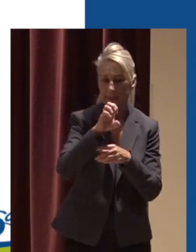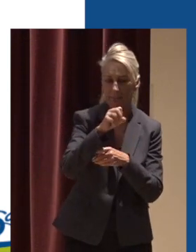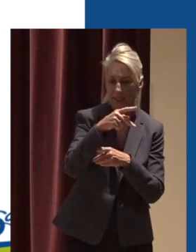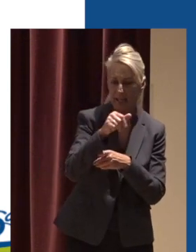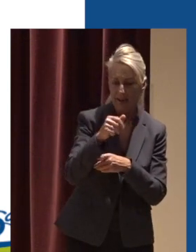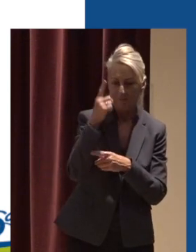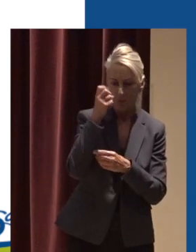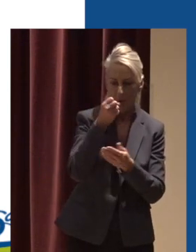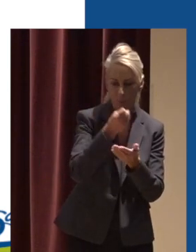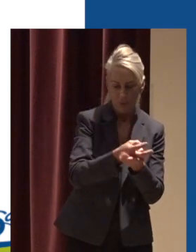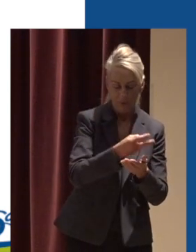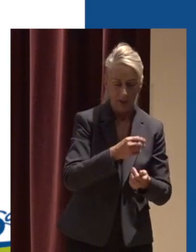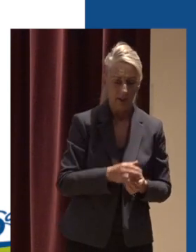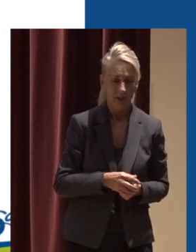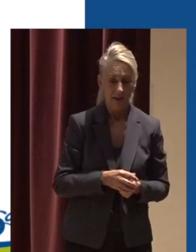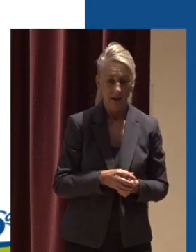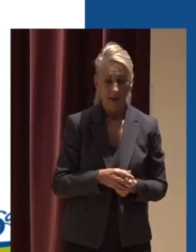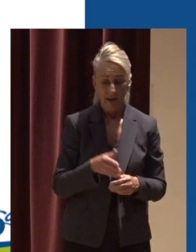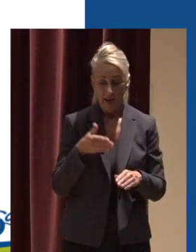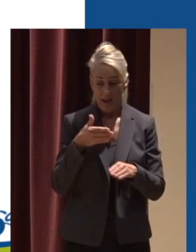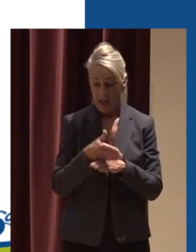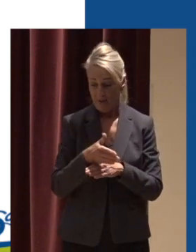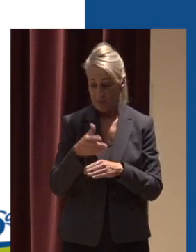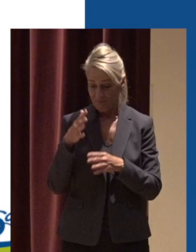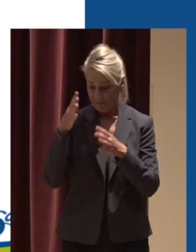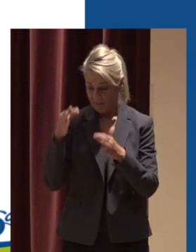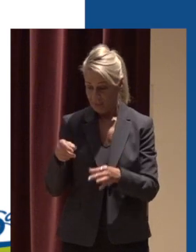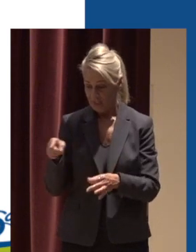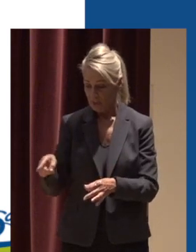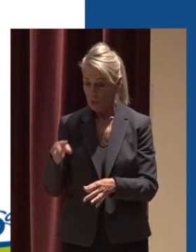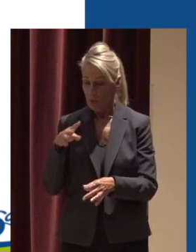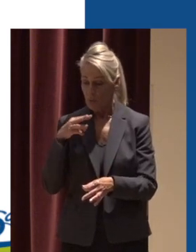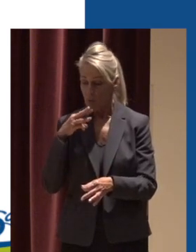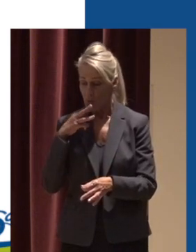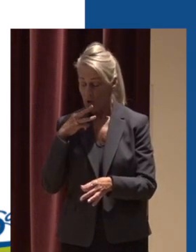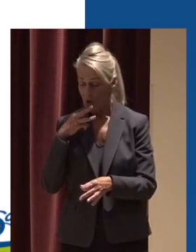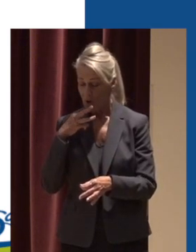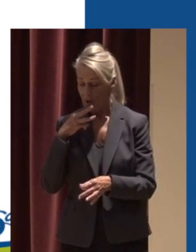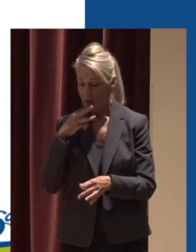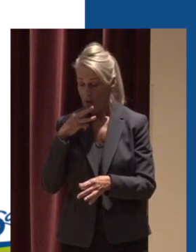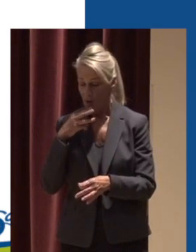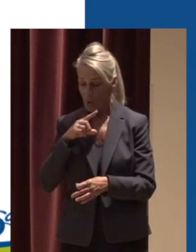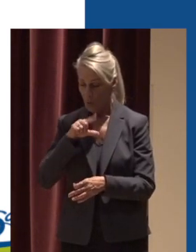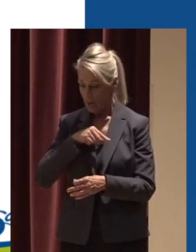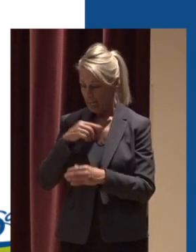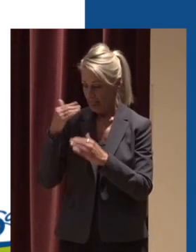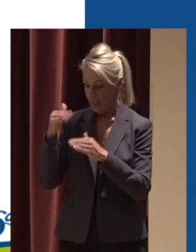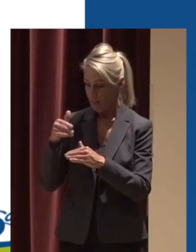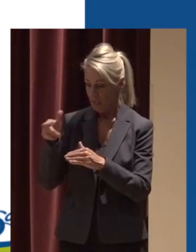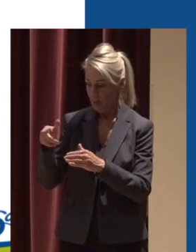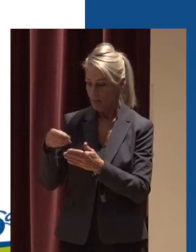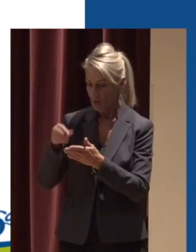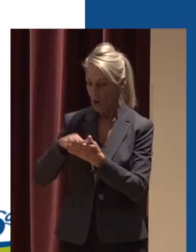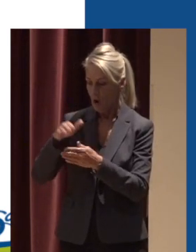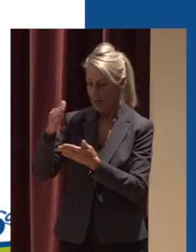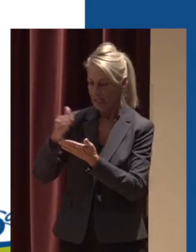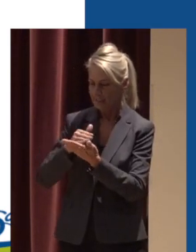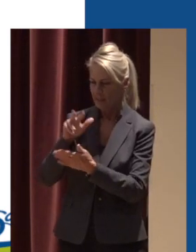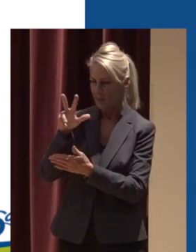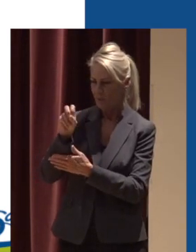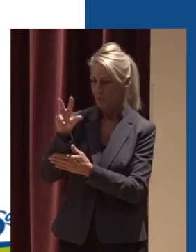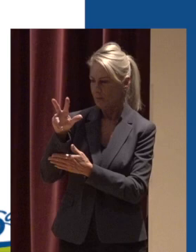approval once a water body has been deemed water quality limited and put on this list also called the 303D list